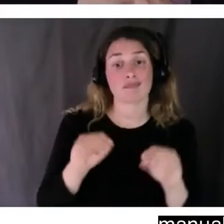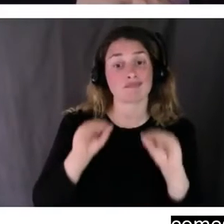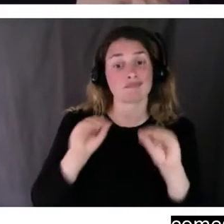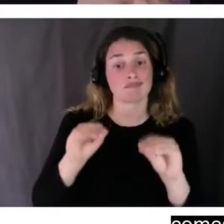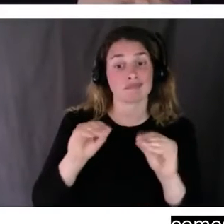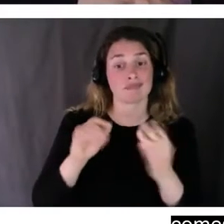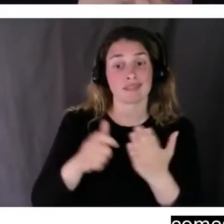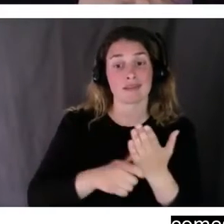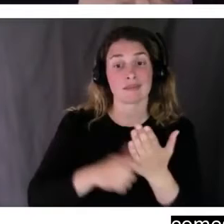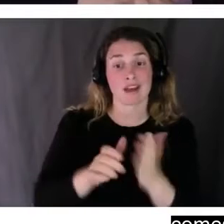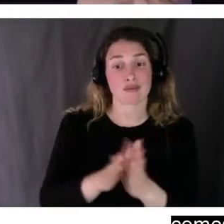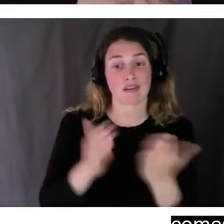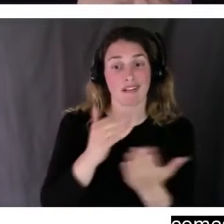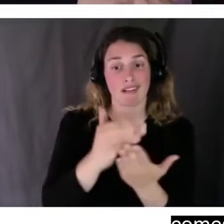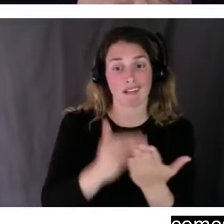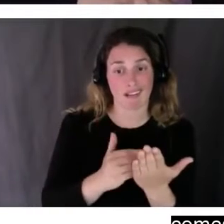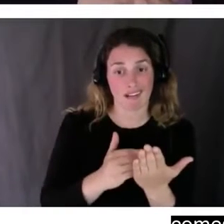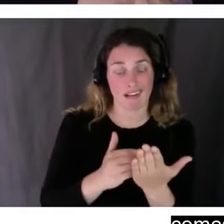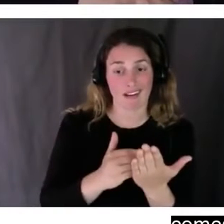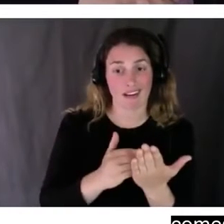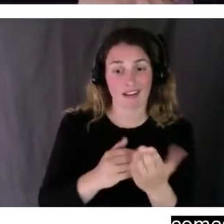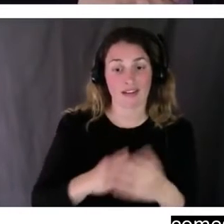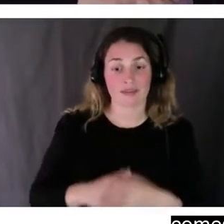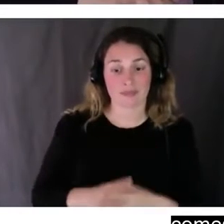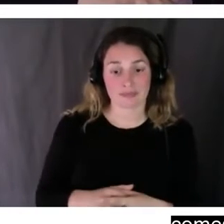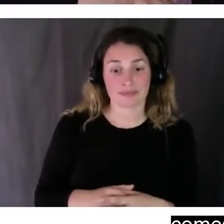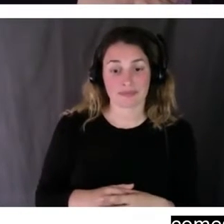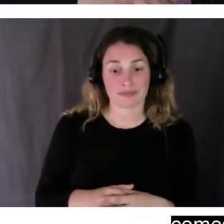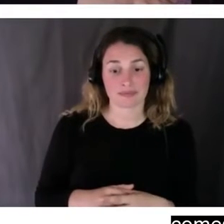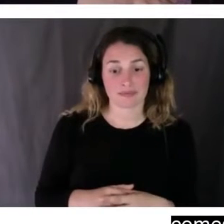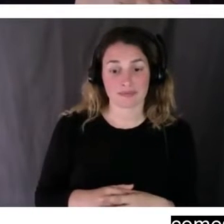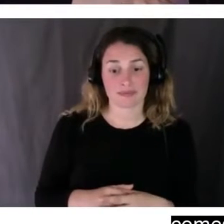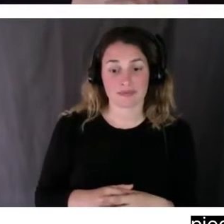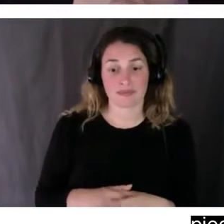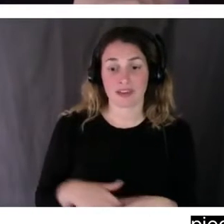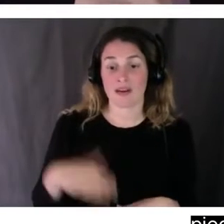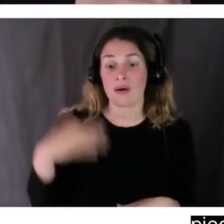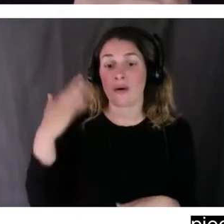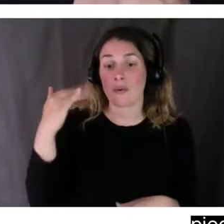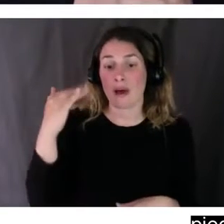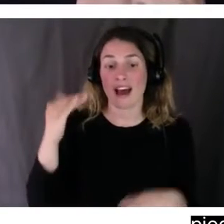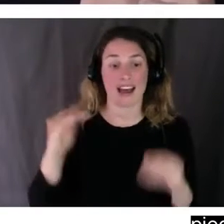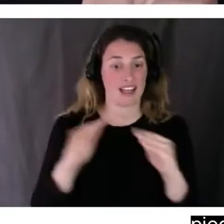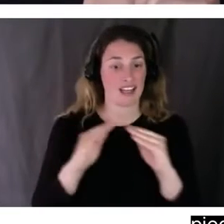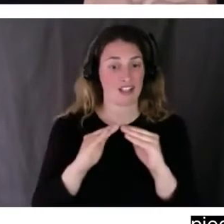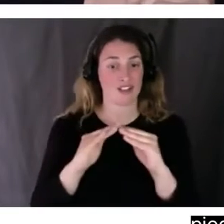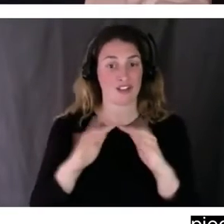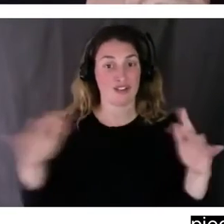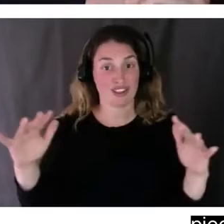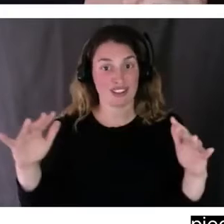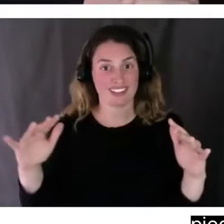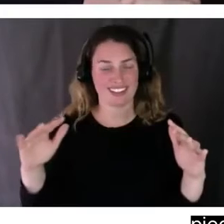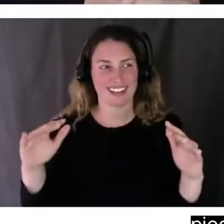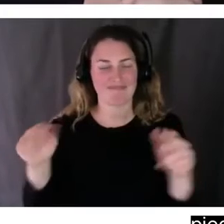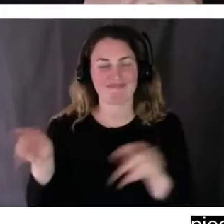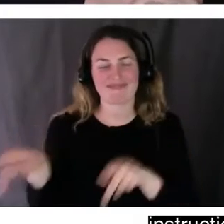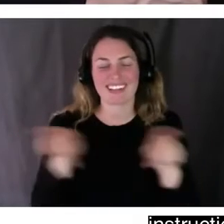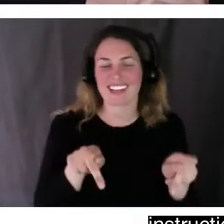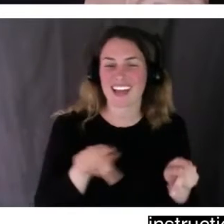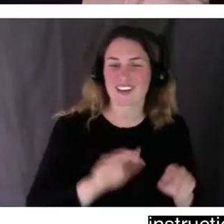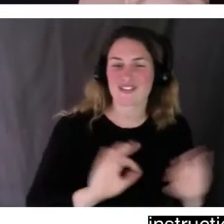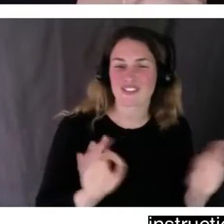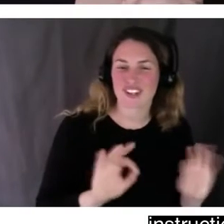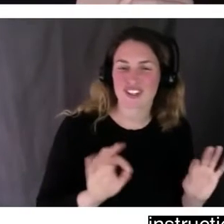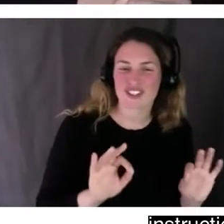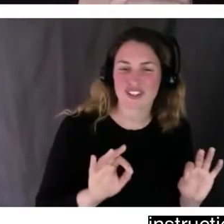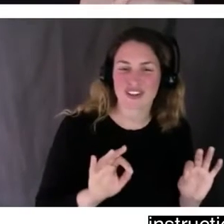diversity comes like an Achaia of piece of furniture in pieces, but they forgot to include